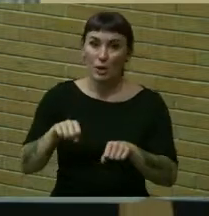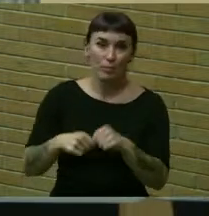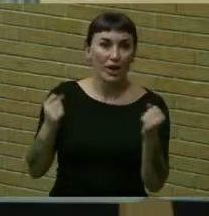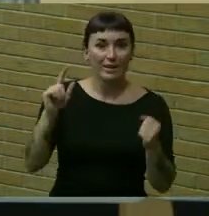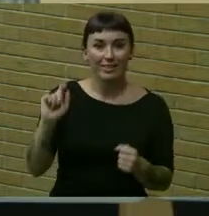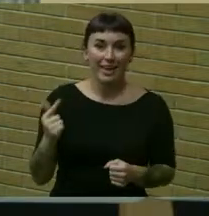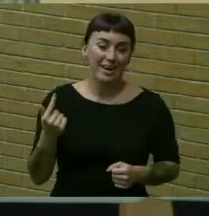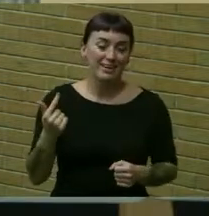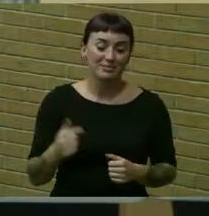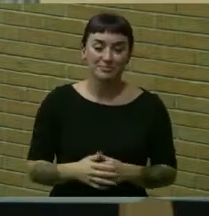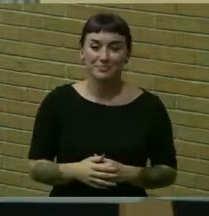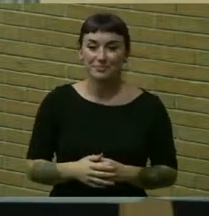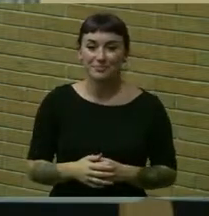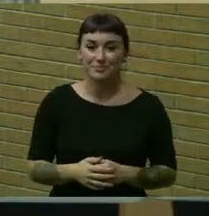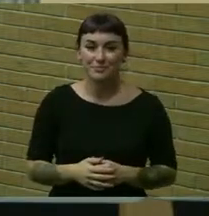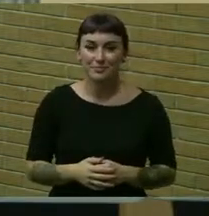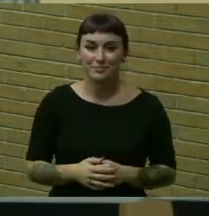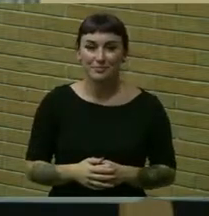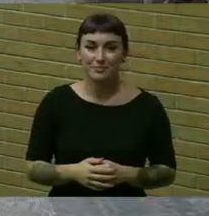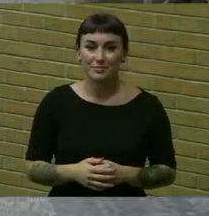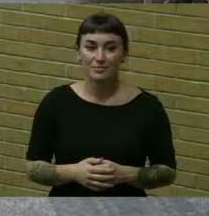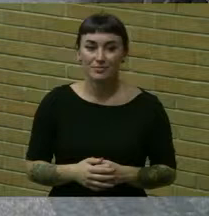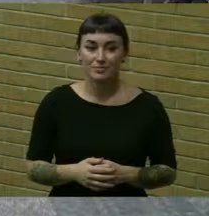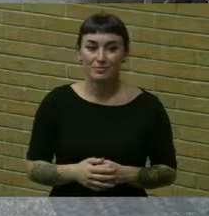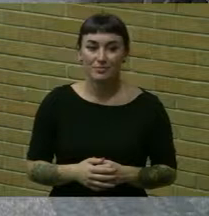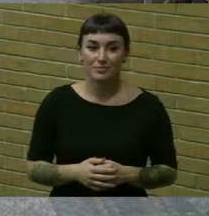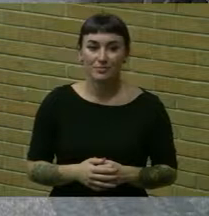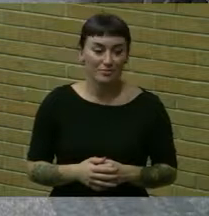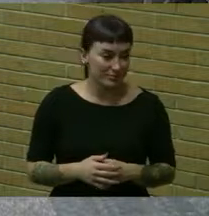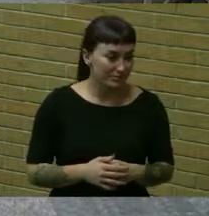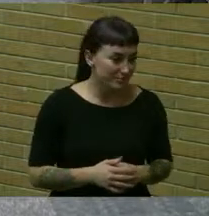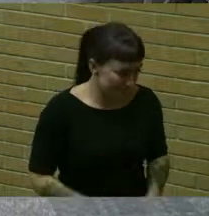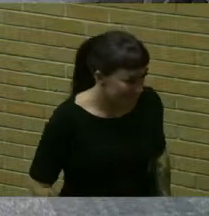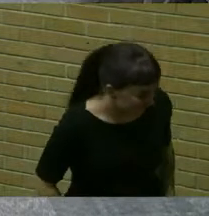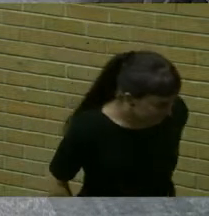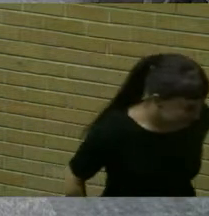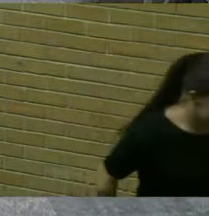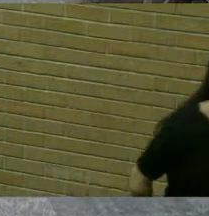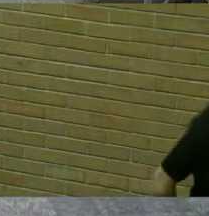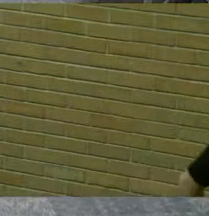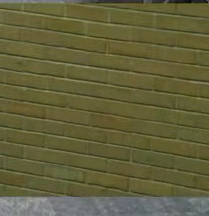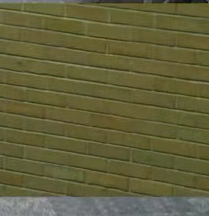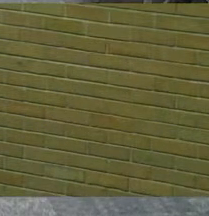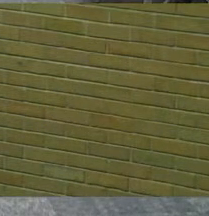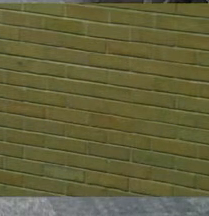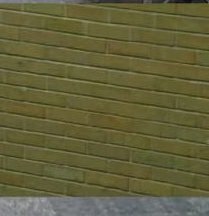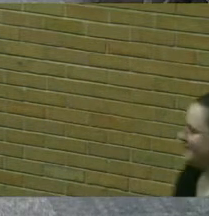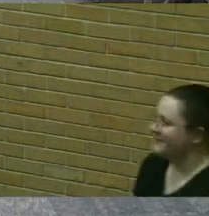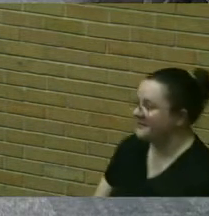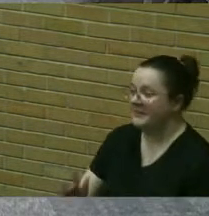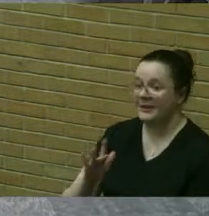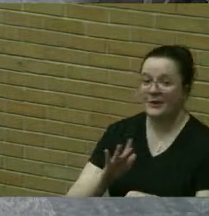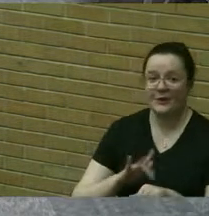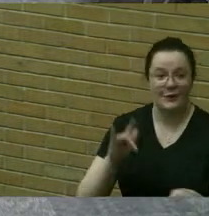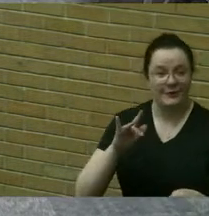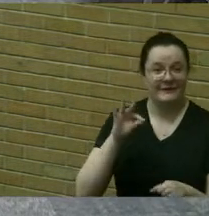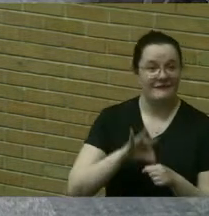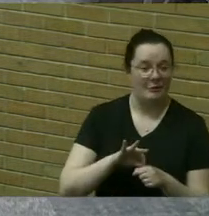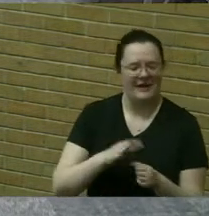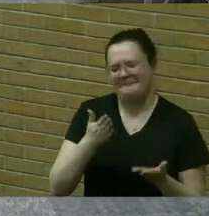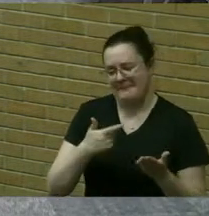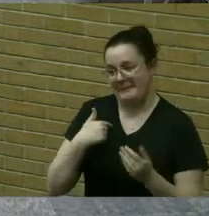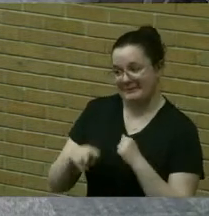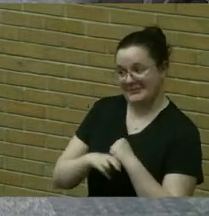um early voting is underway maybe i'm stealing dan's thunder but early voting is underway